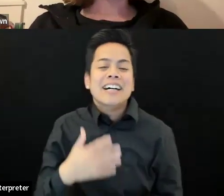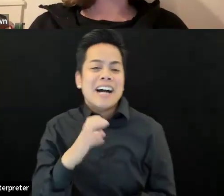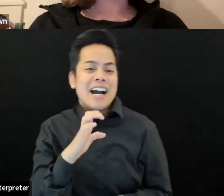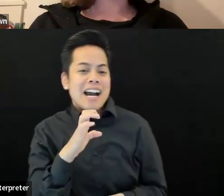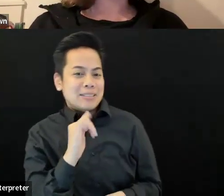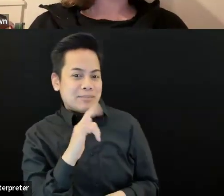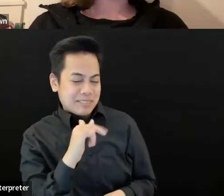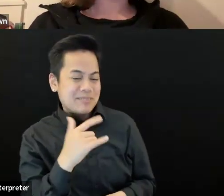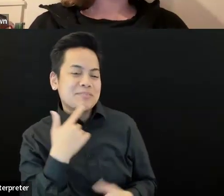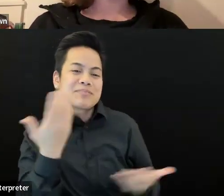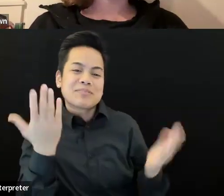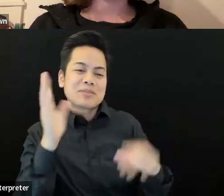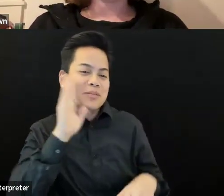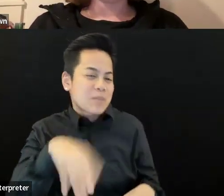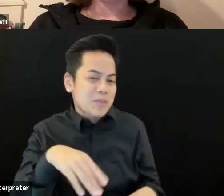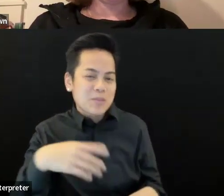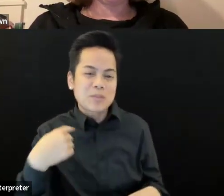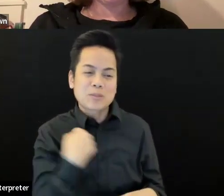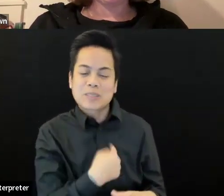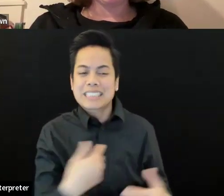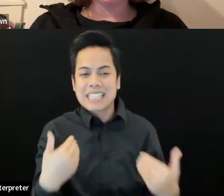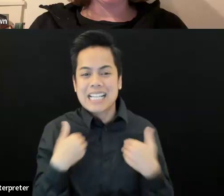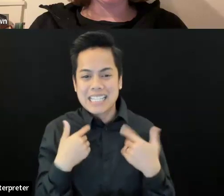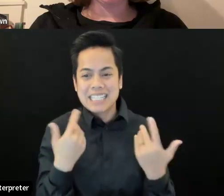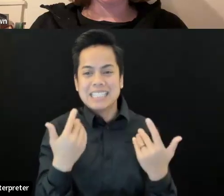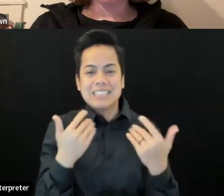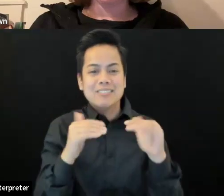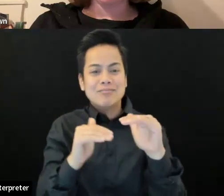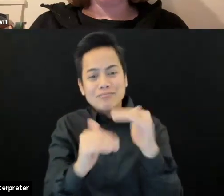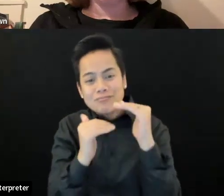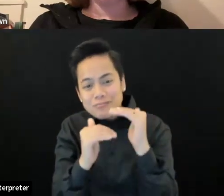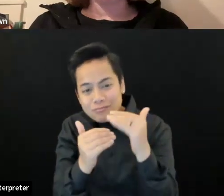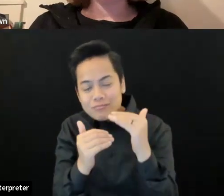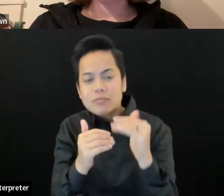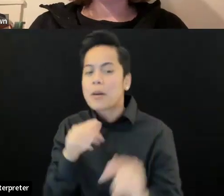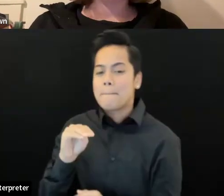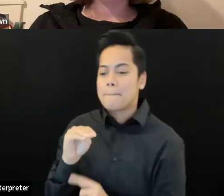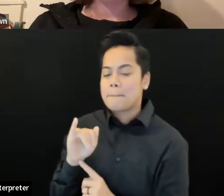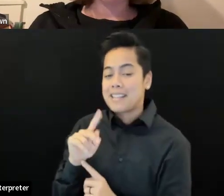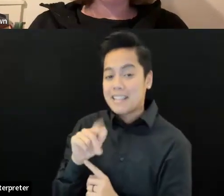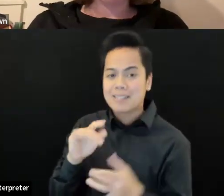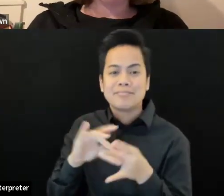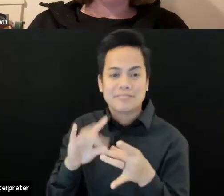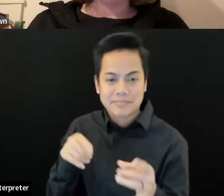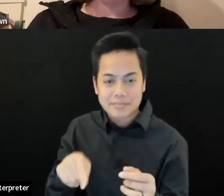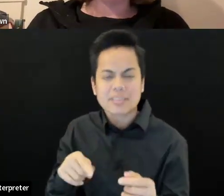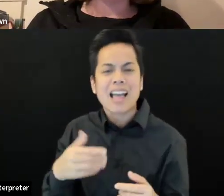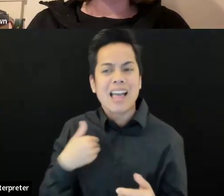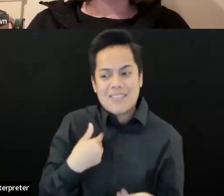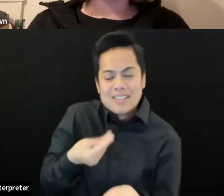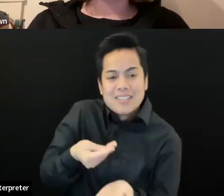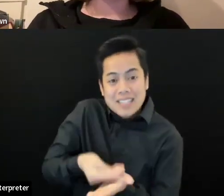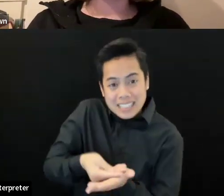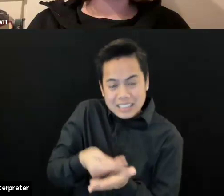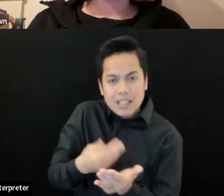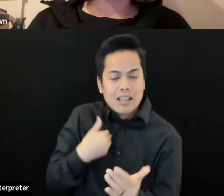have restrictions as of now and what we're able to do and the financing piece of it, but I think we should